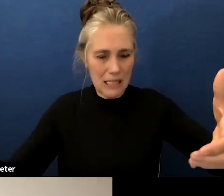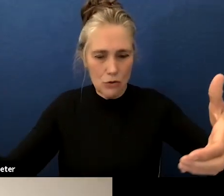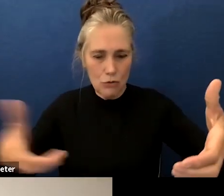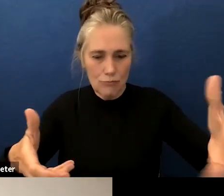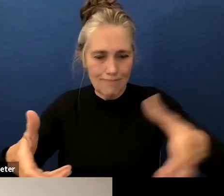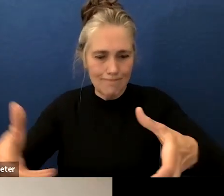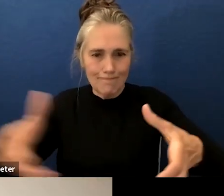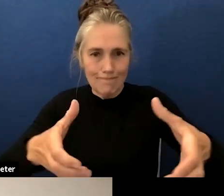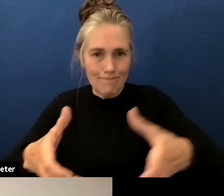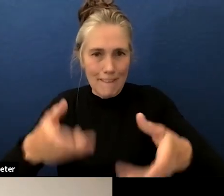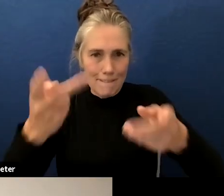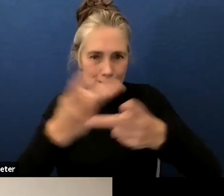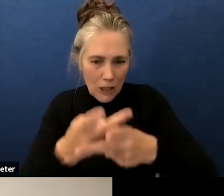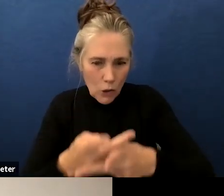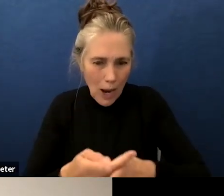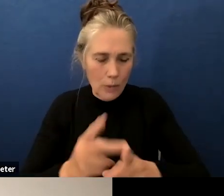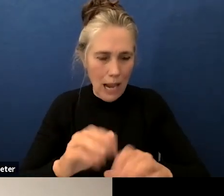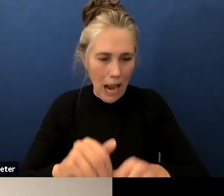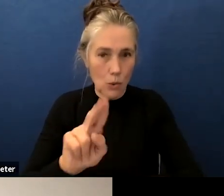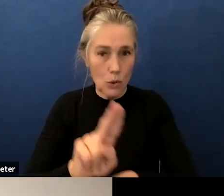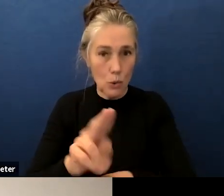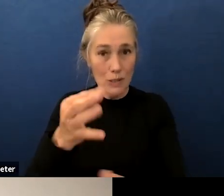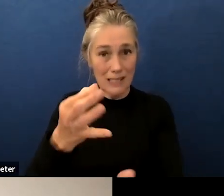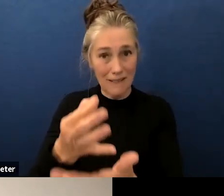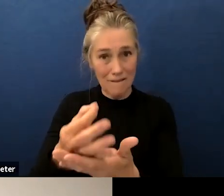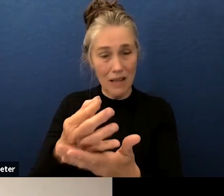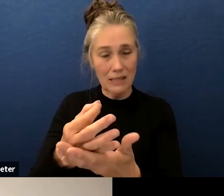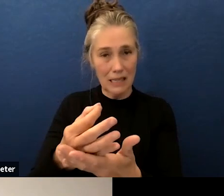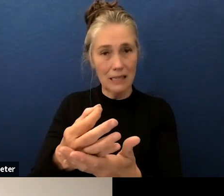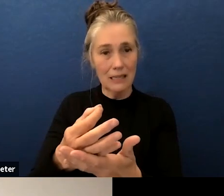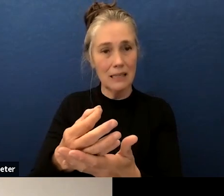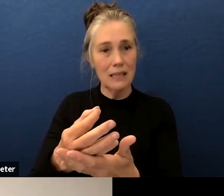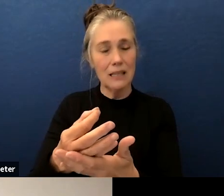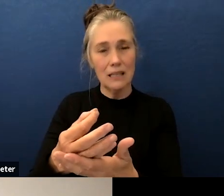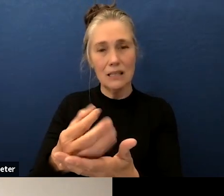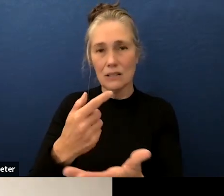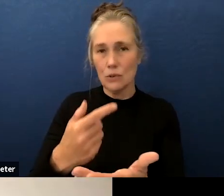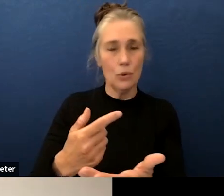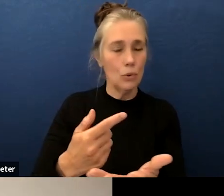to really figure out how to use this funding source to leverage what we want to get